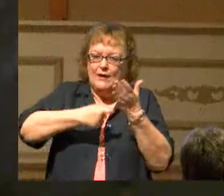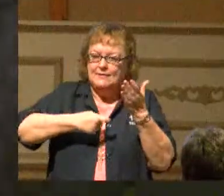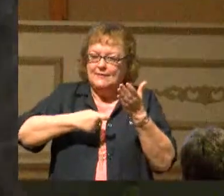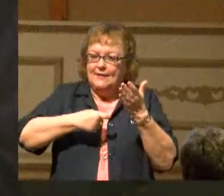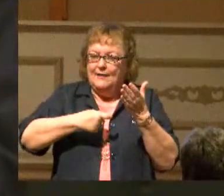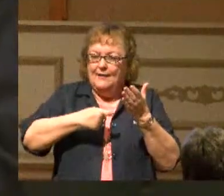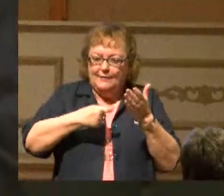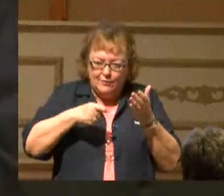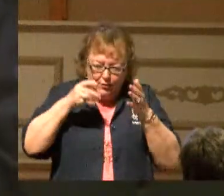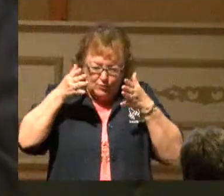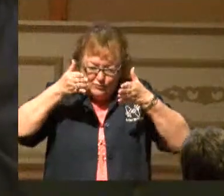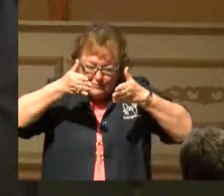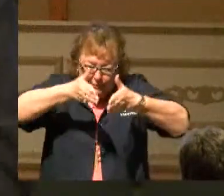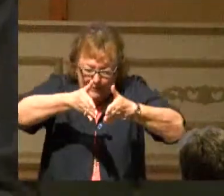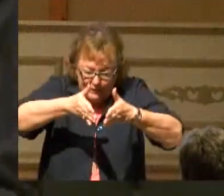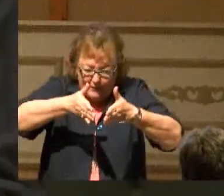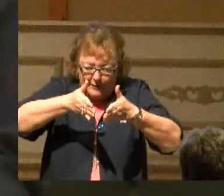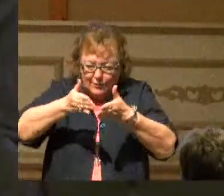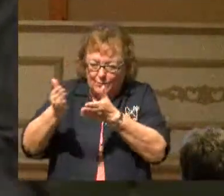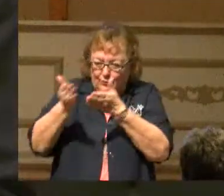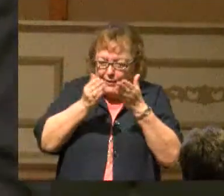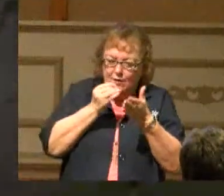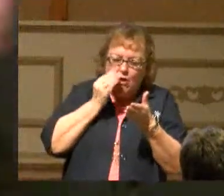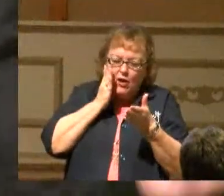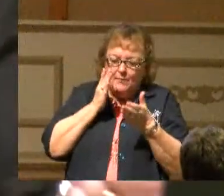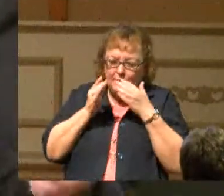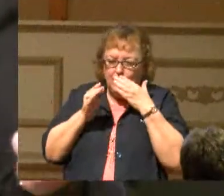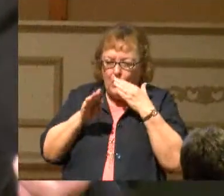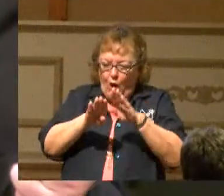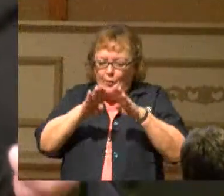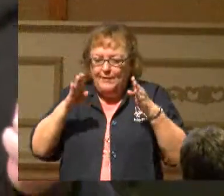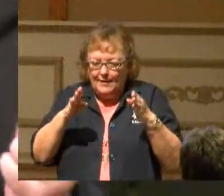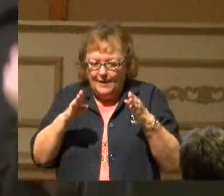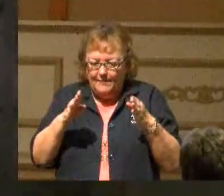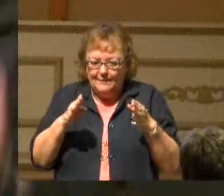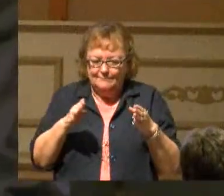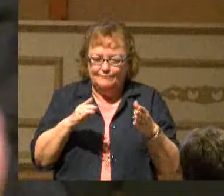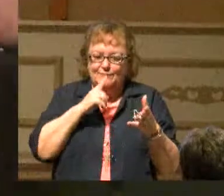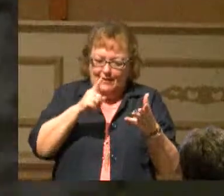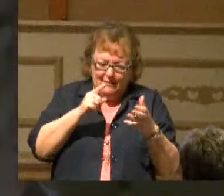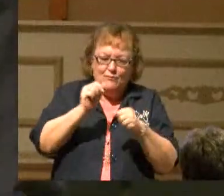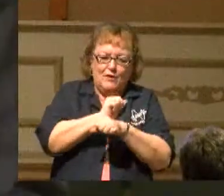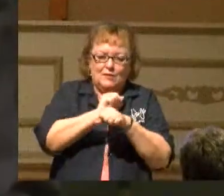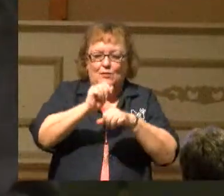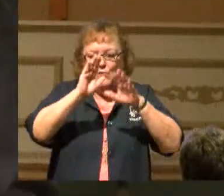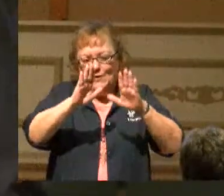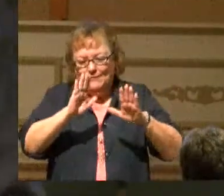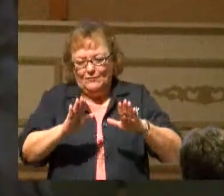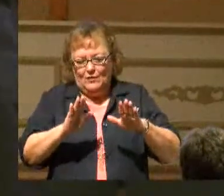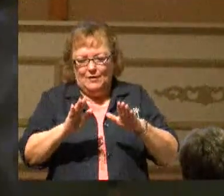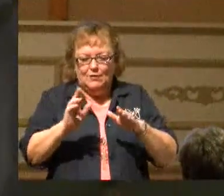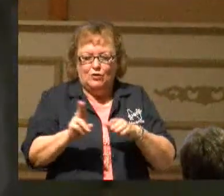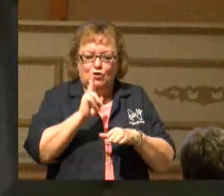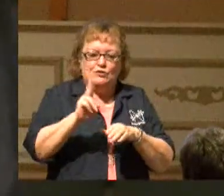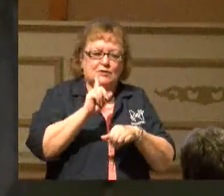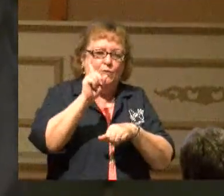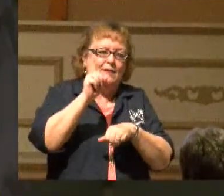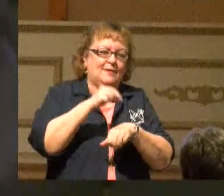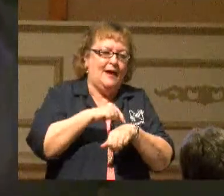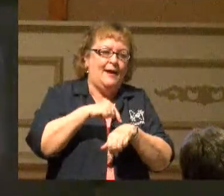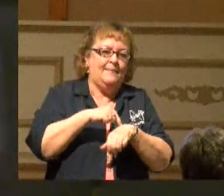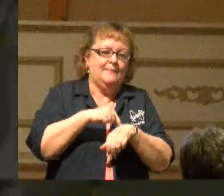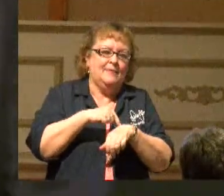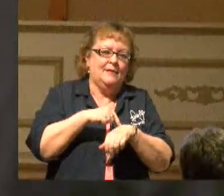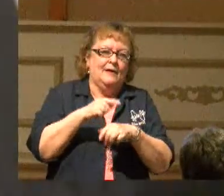and you've zeroed in on it and you bring it home and you get it and you open it up. And sure enough, it works and it's wonderful. And you use it one time